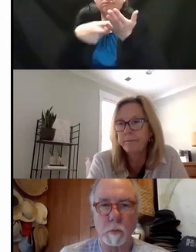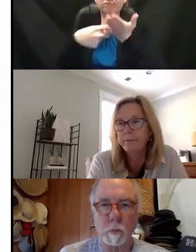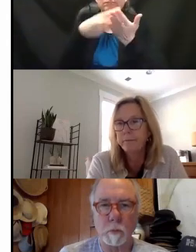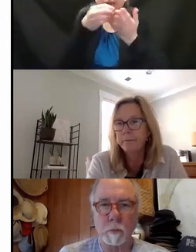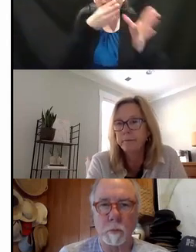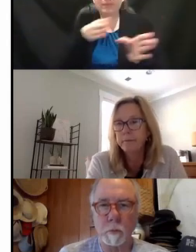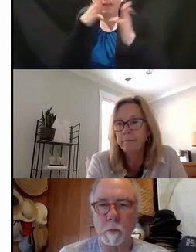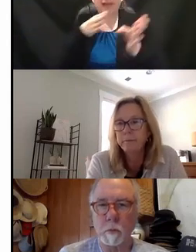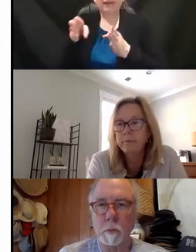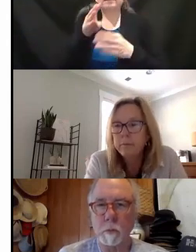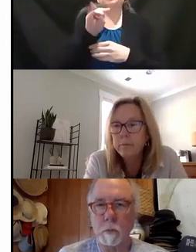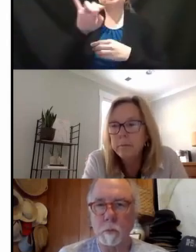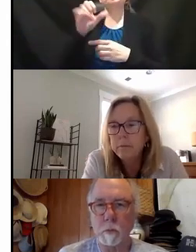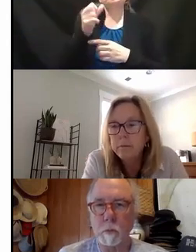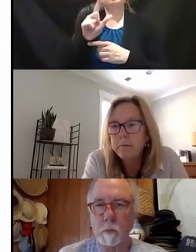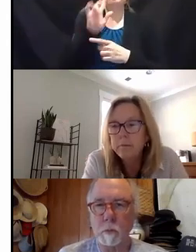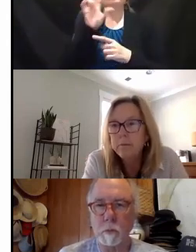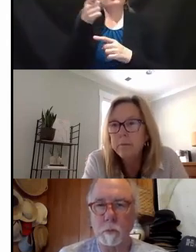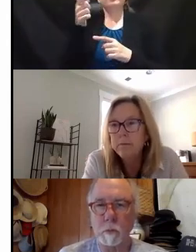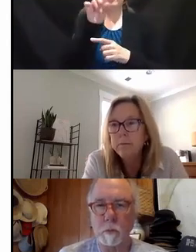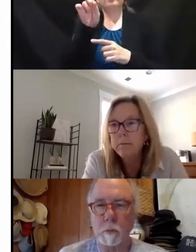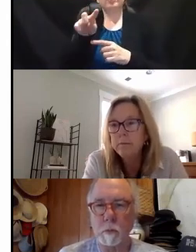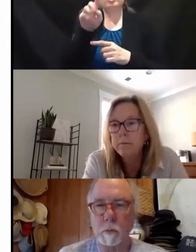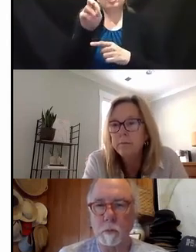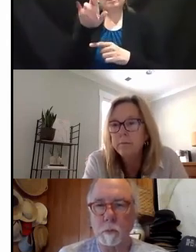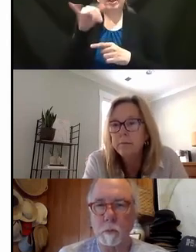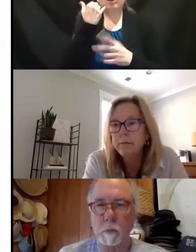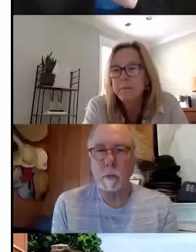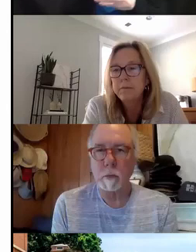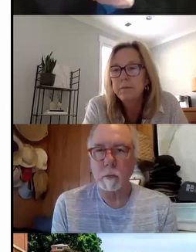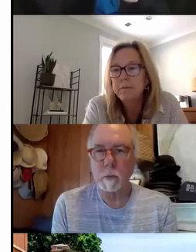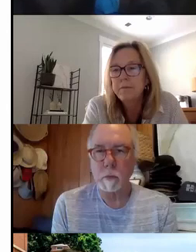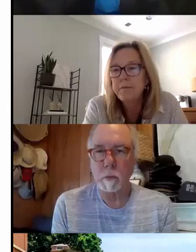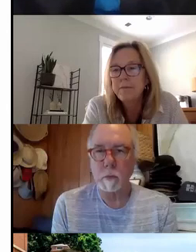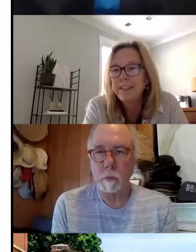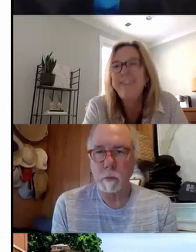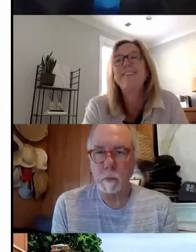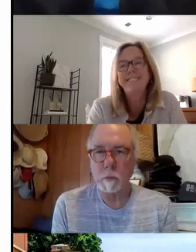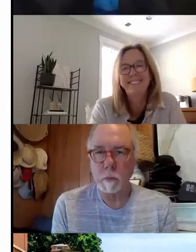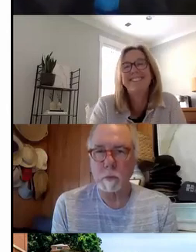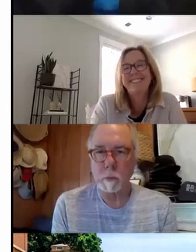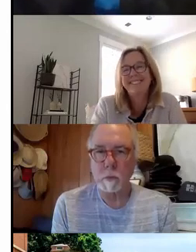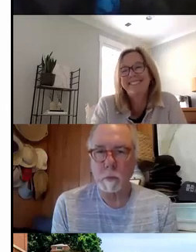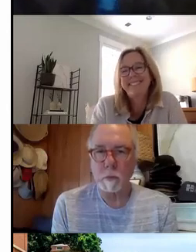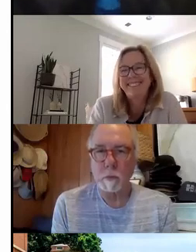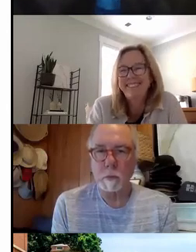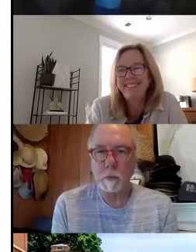But I guess the other question, Mary, if you want to dive in, is the coordination between pre-ETS and DVR services.